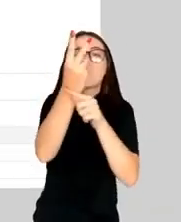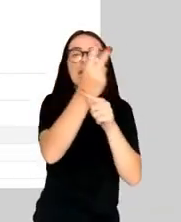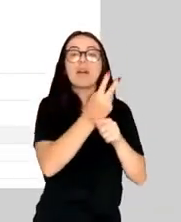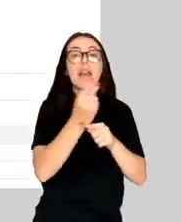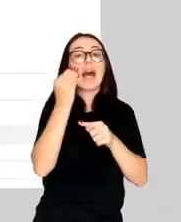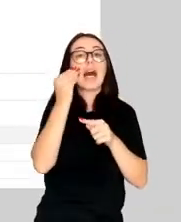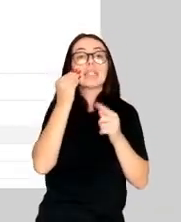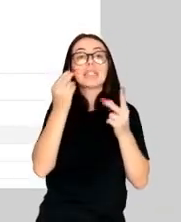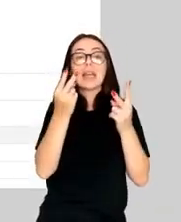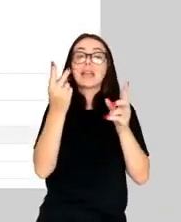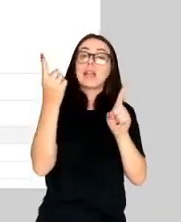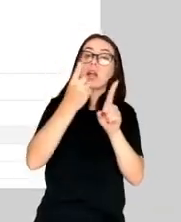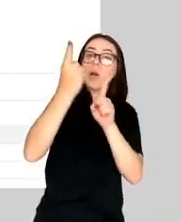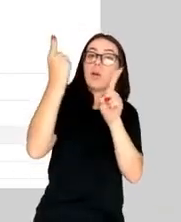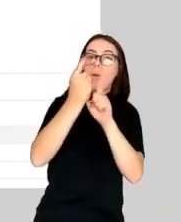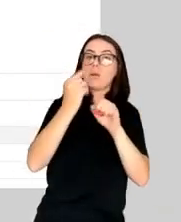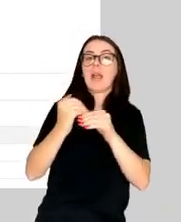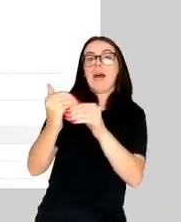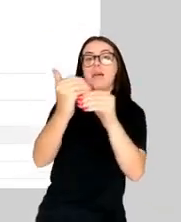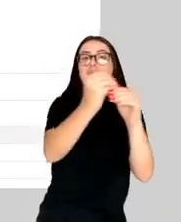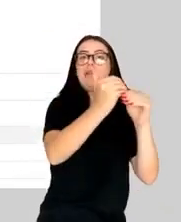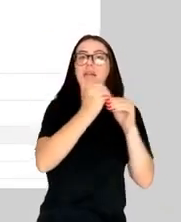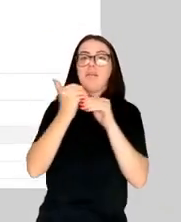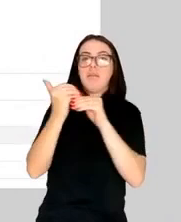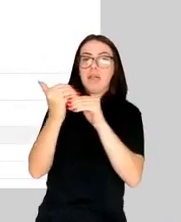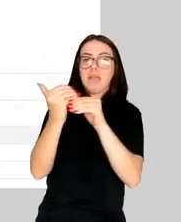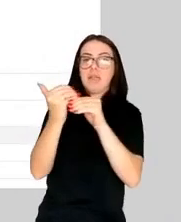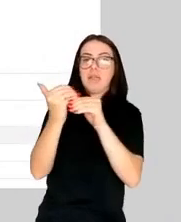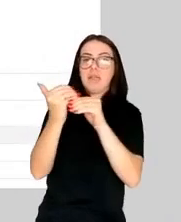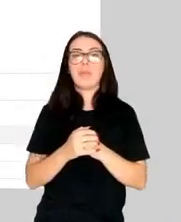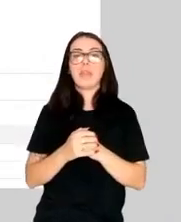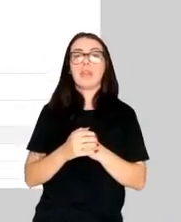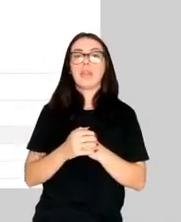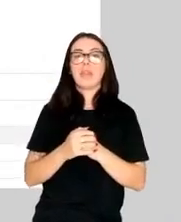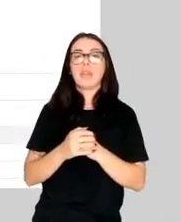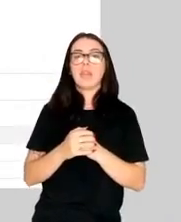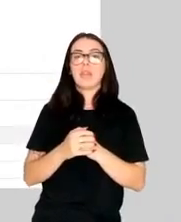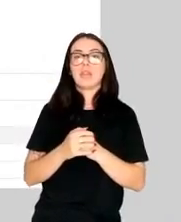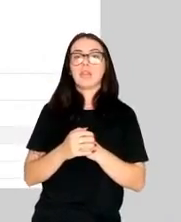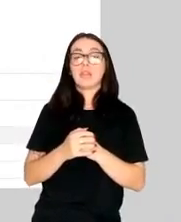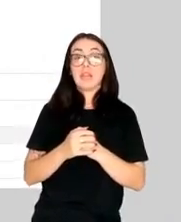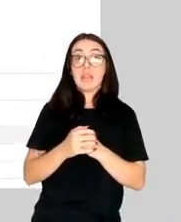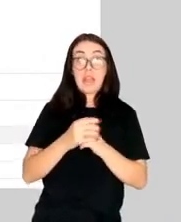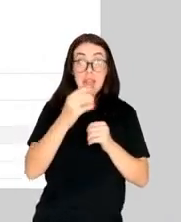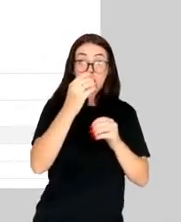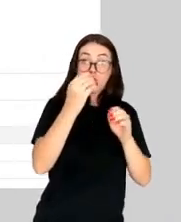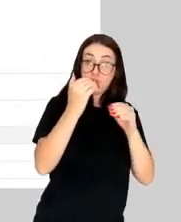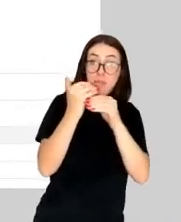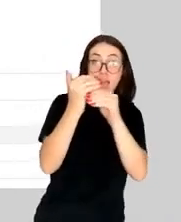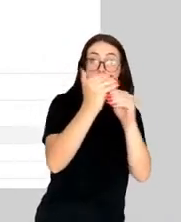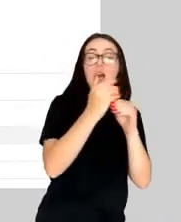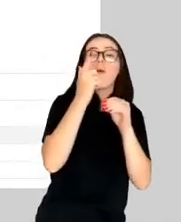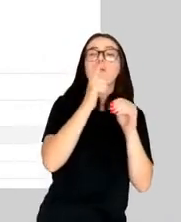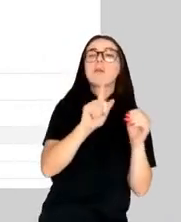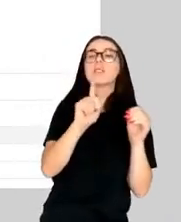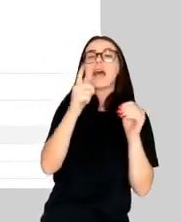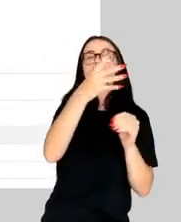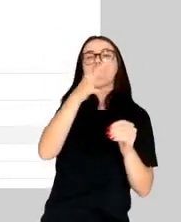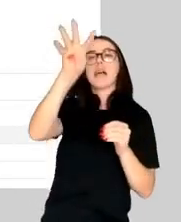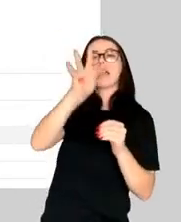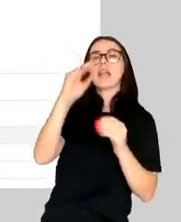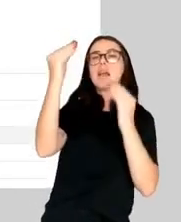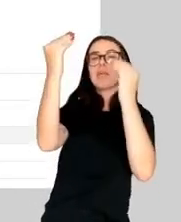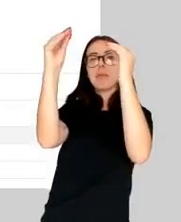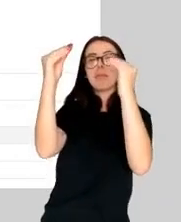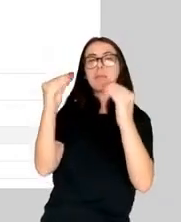putting them in spreadsheets and organizing it in an automated fashion. So importing a million tax forms of the same type,